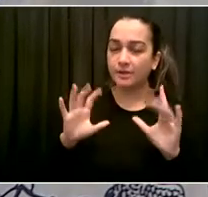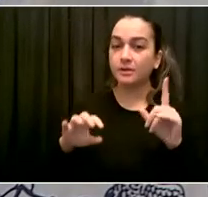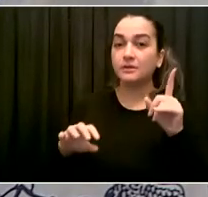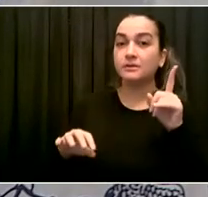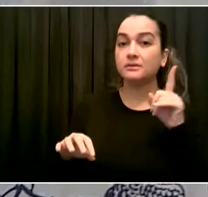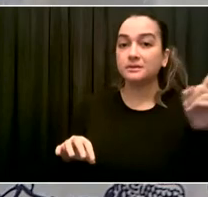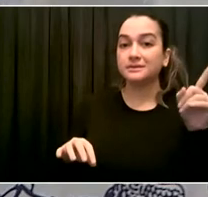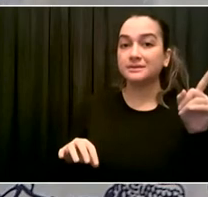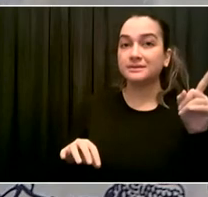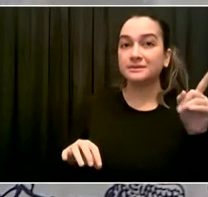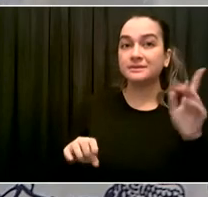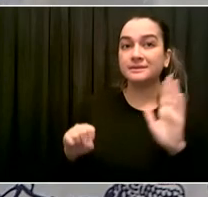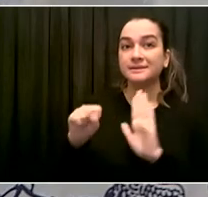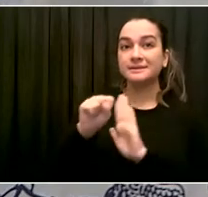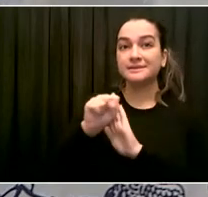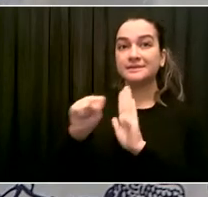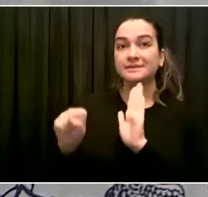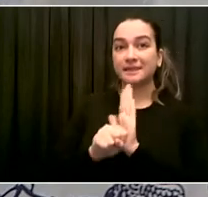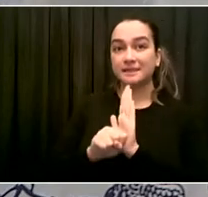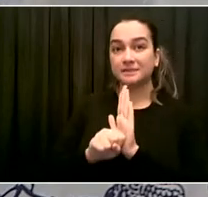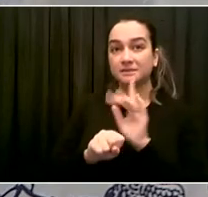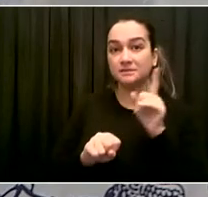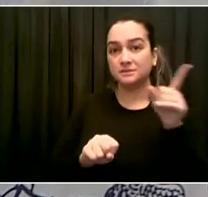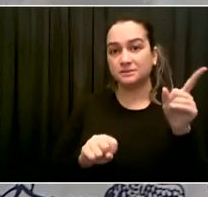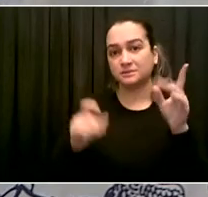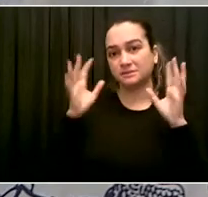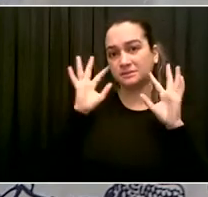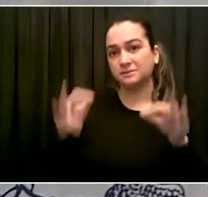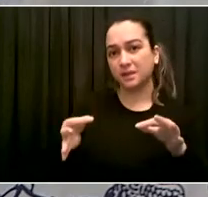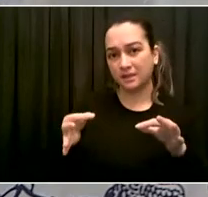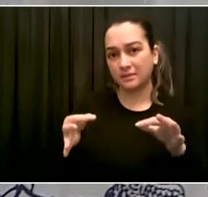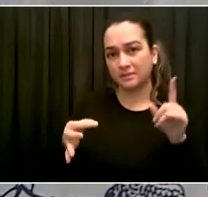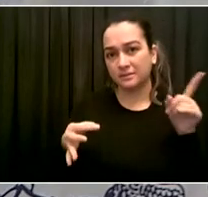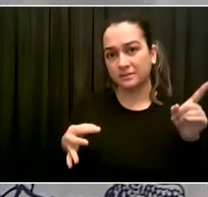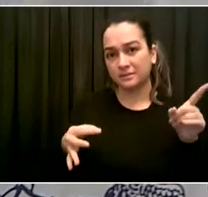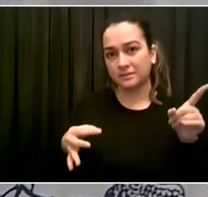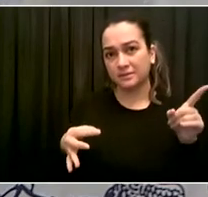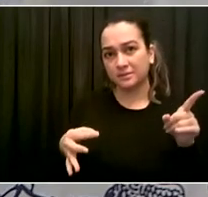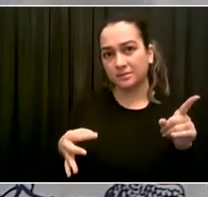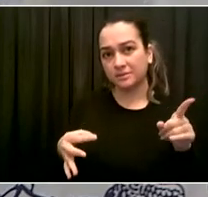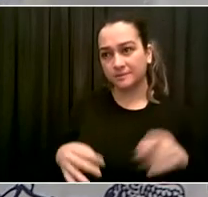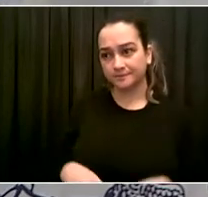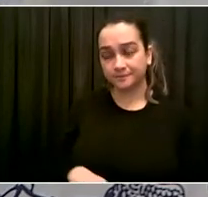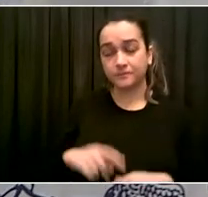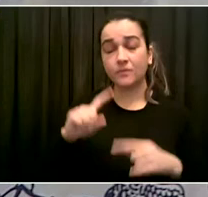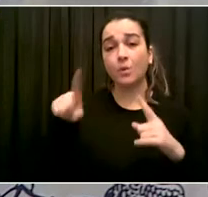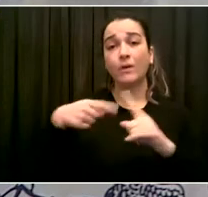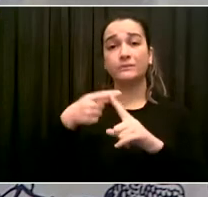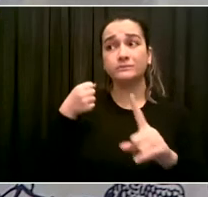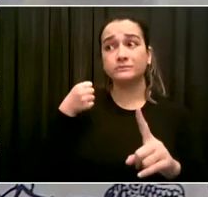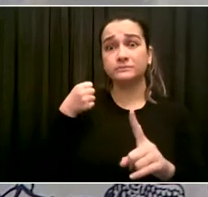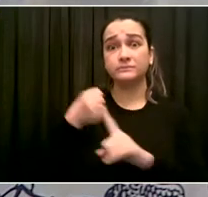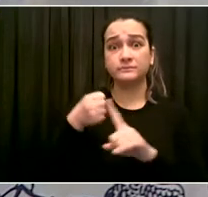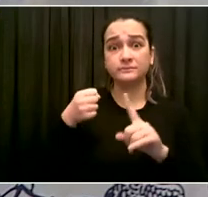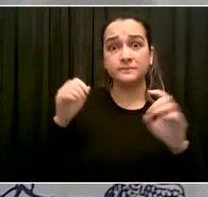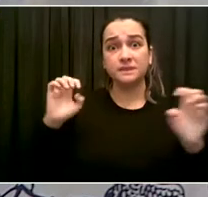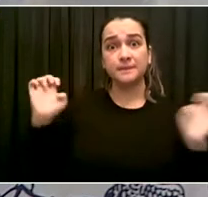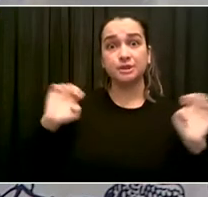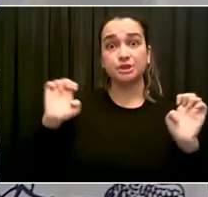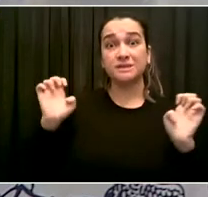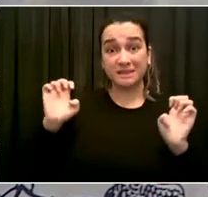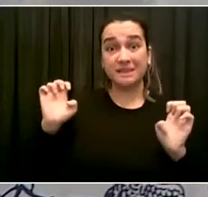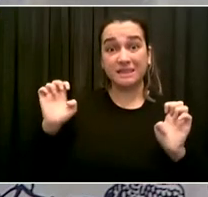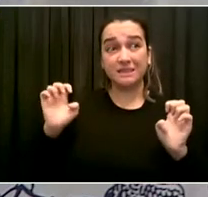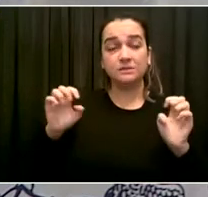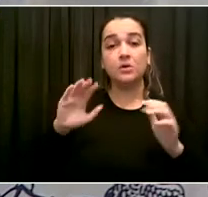process at the beginning of this crisis. It has not been restored. It's clear as a bell. Talk to you if want. We'll have